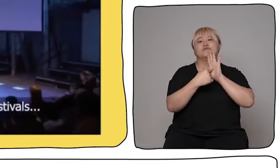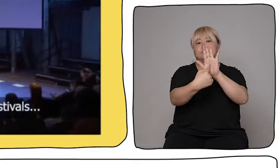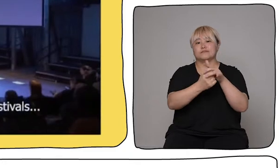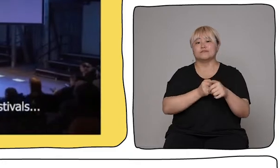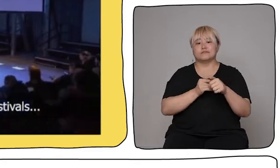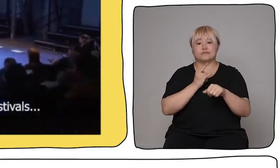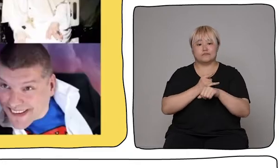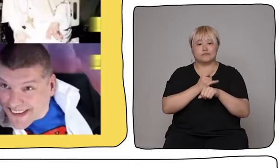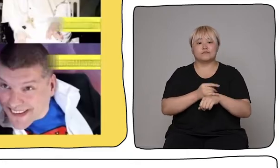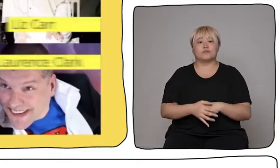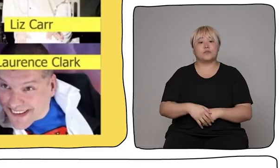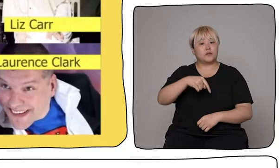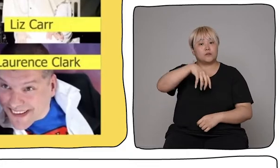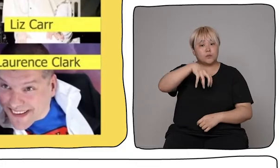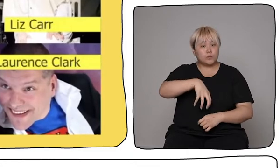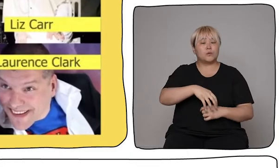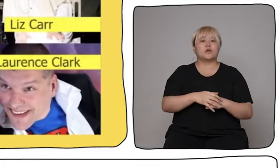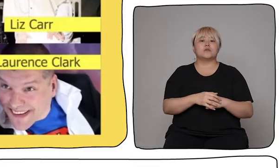festivals,